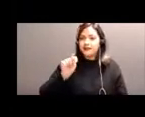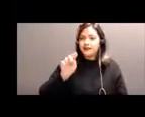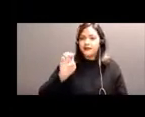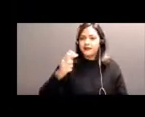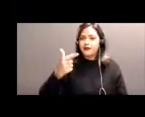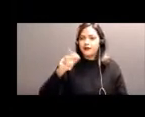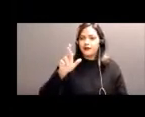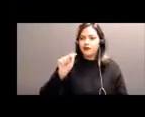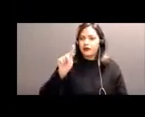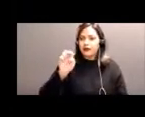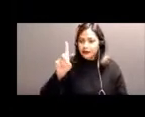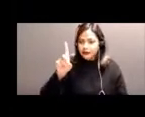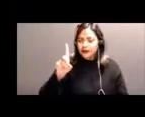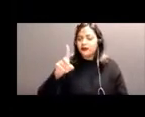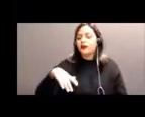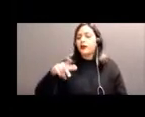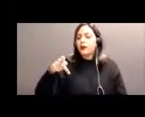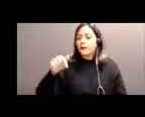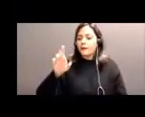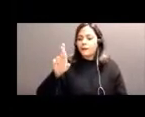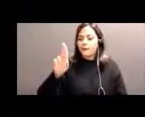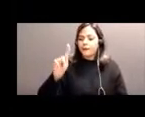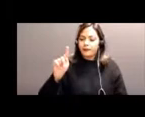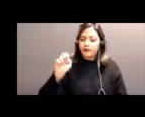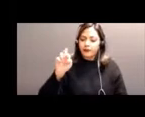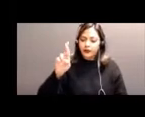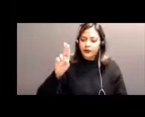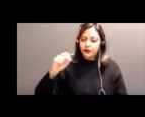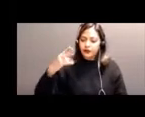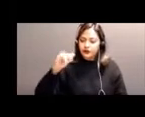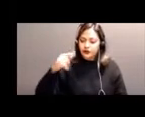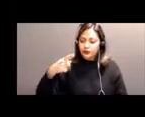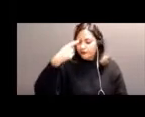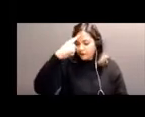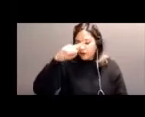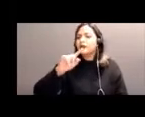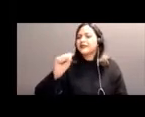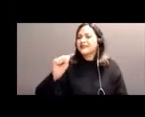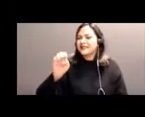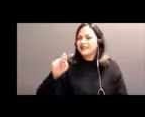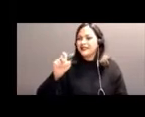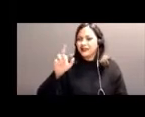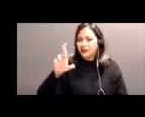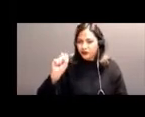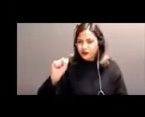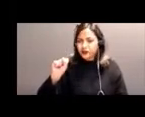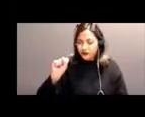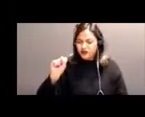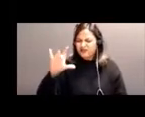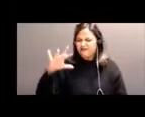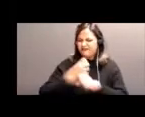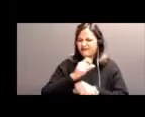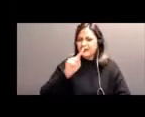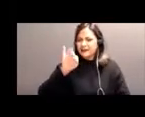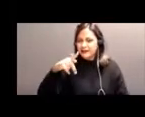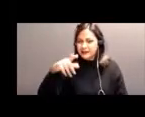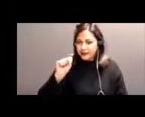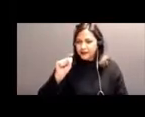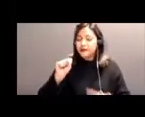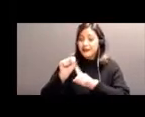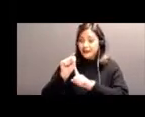And I'd like to take this as a base model to share with the success factors on how